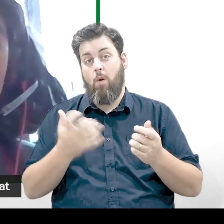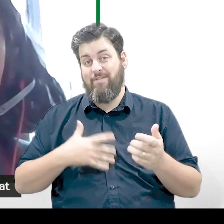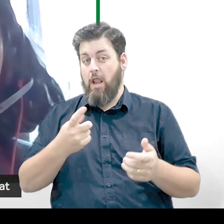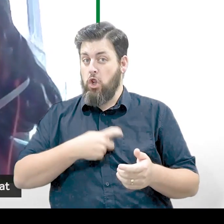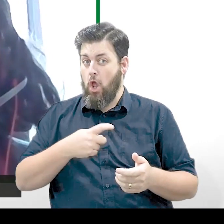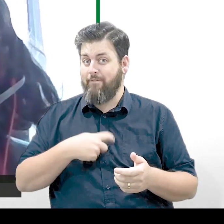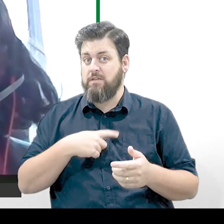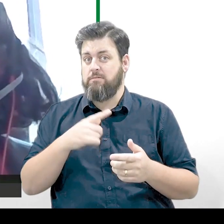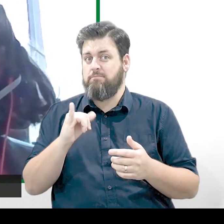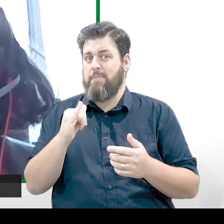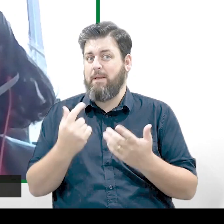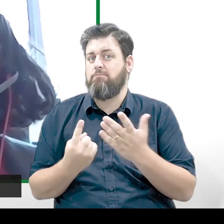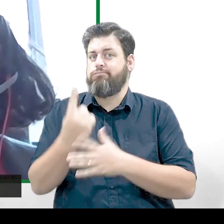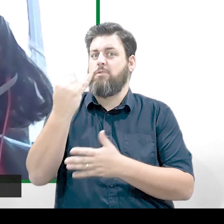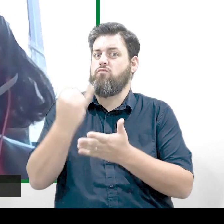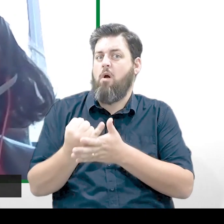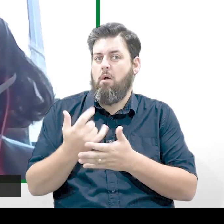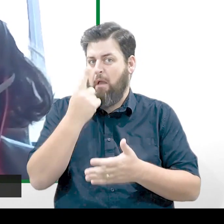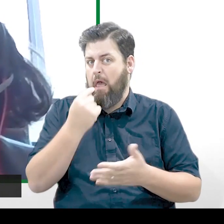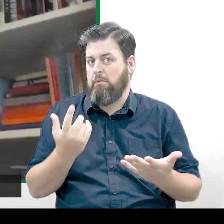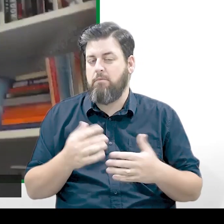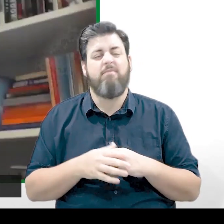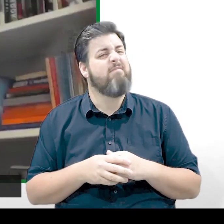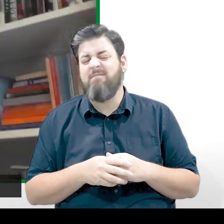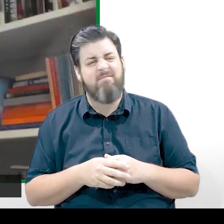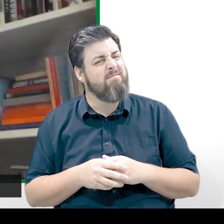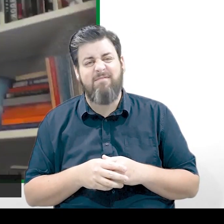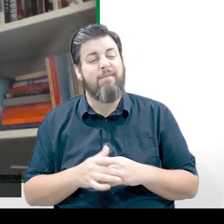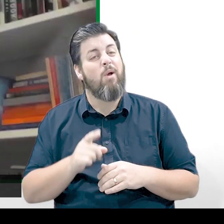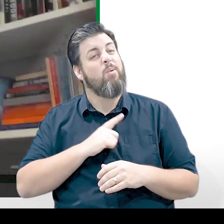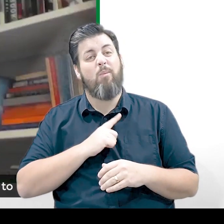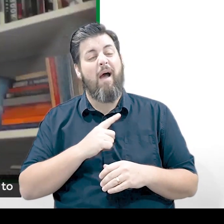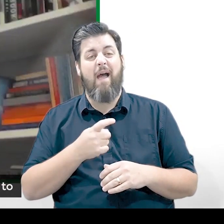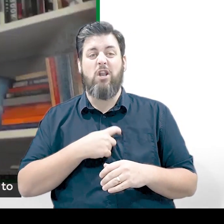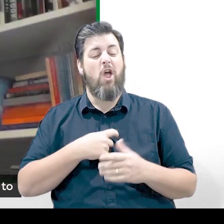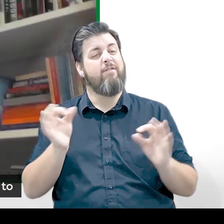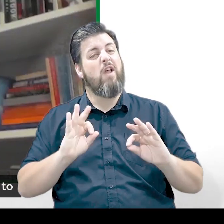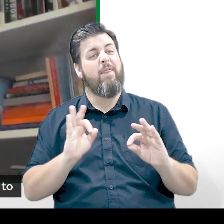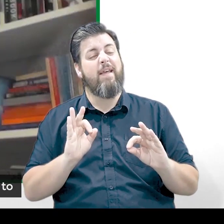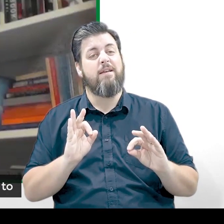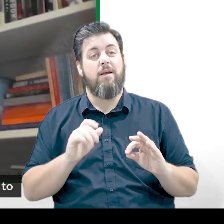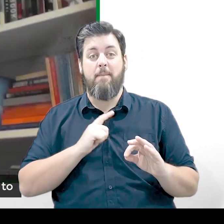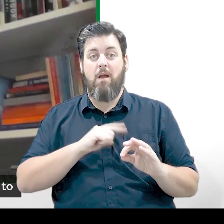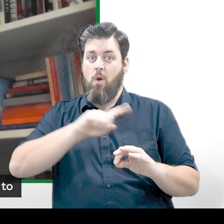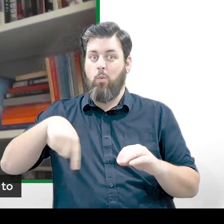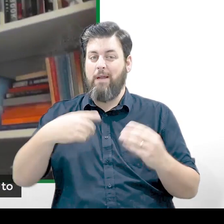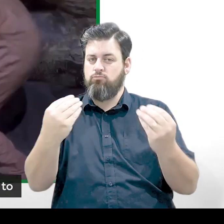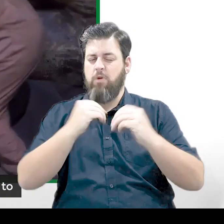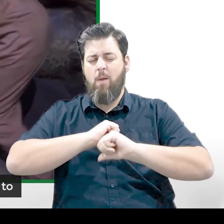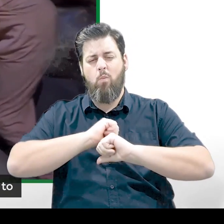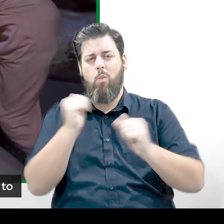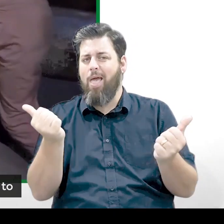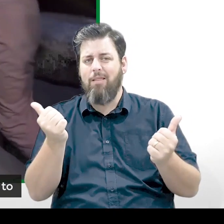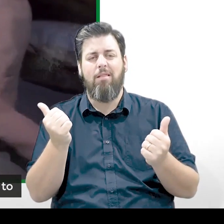nervous that something might go wrong? I didn't. And you know why I didn't? It's because we were really well trained